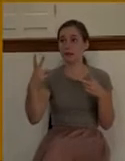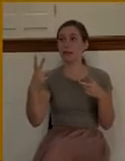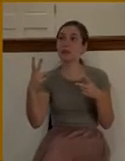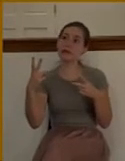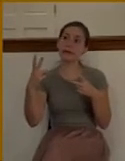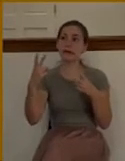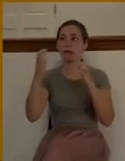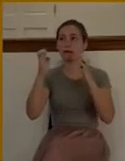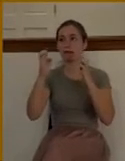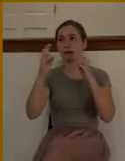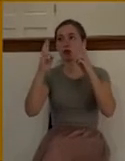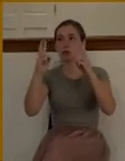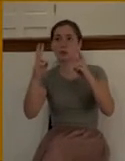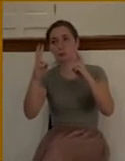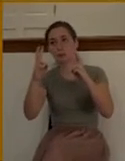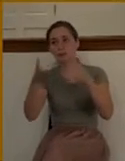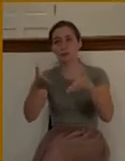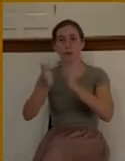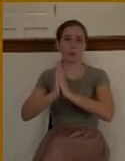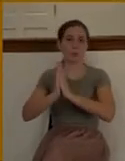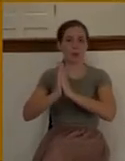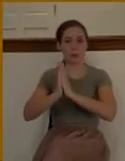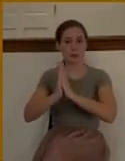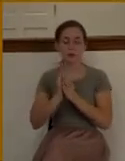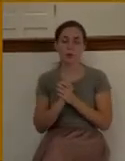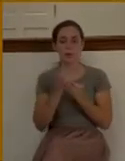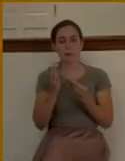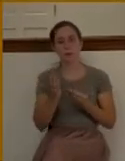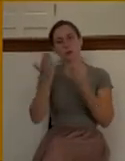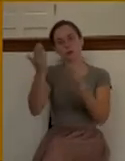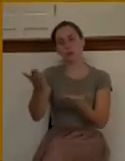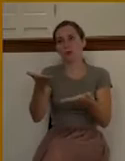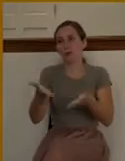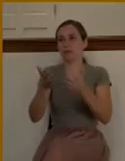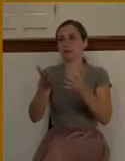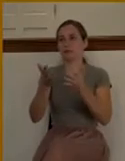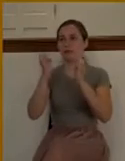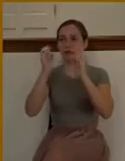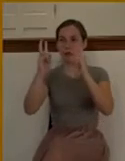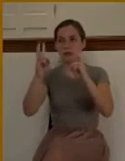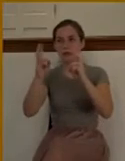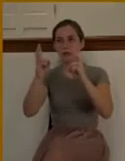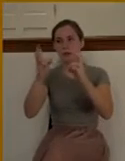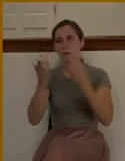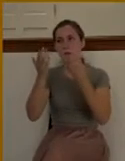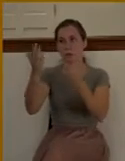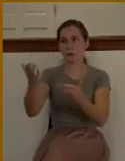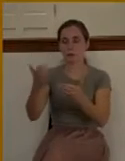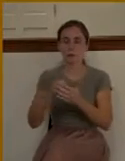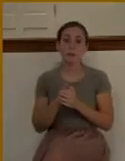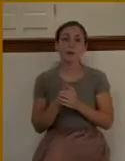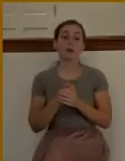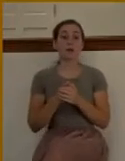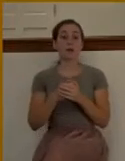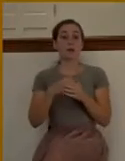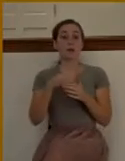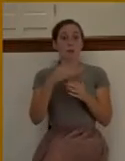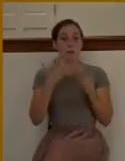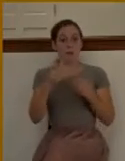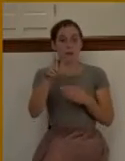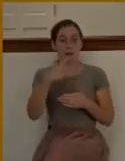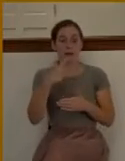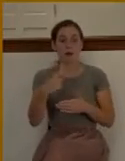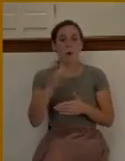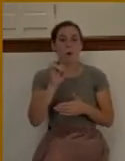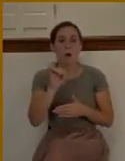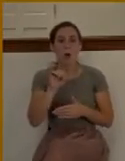Because in answer to the young man's question, you would have thought that Jesus would have said, just believe, just repent of